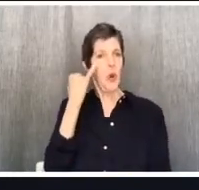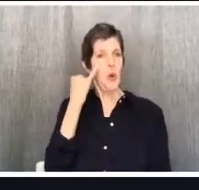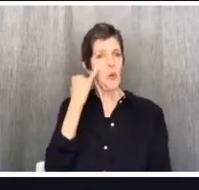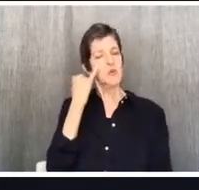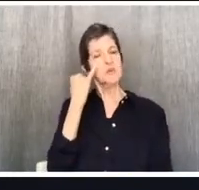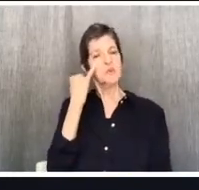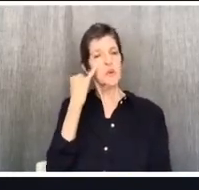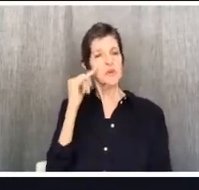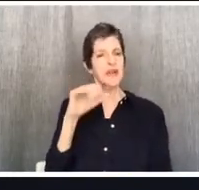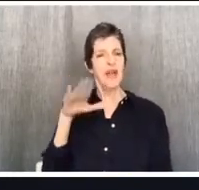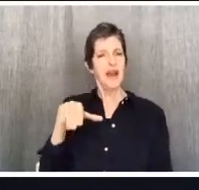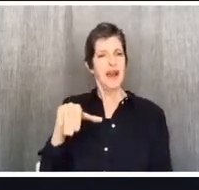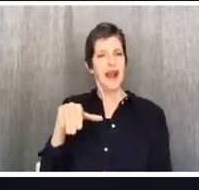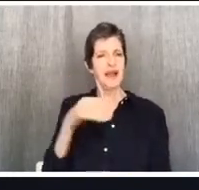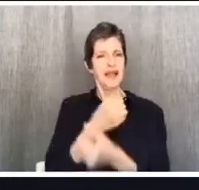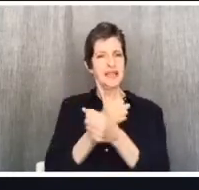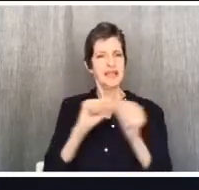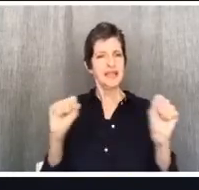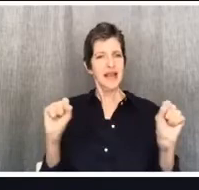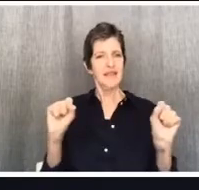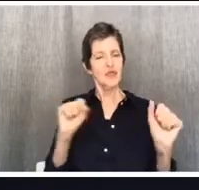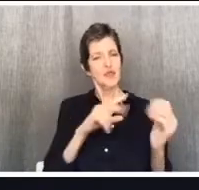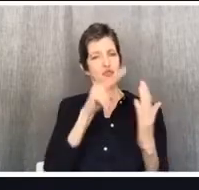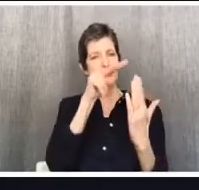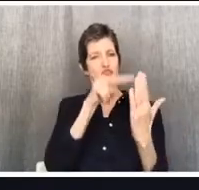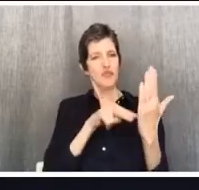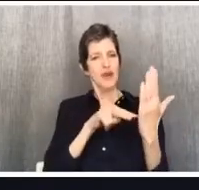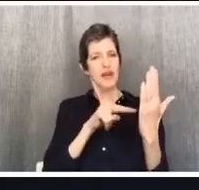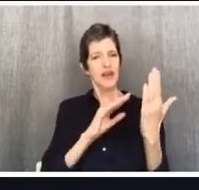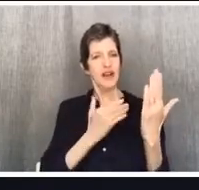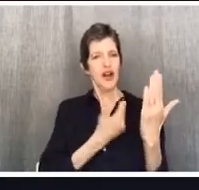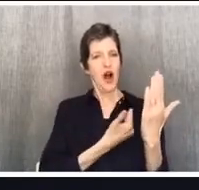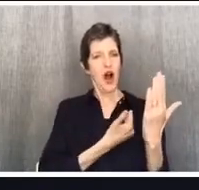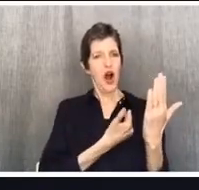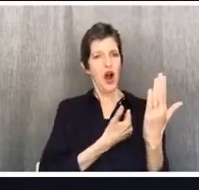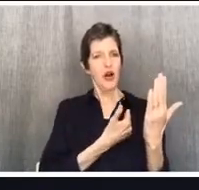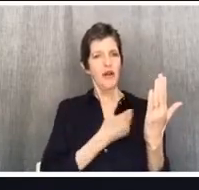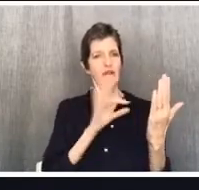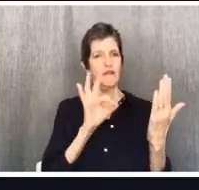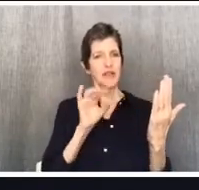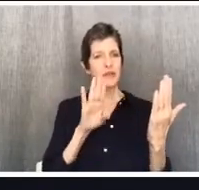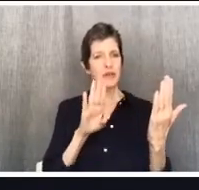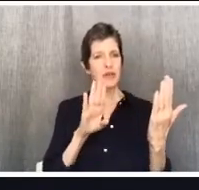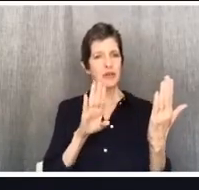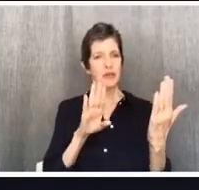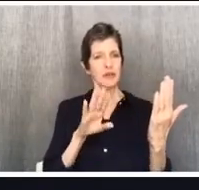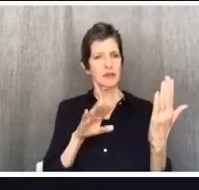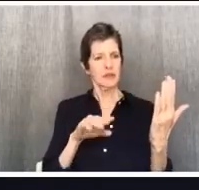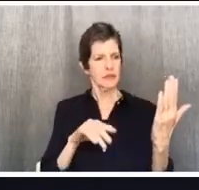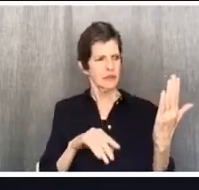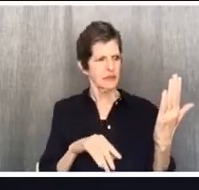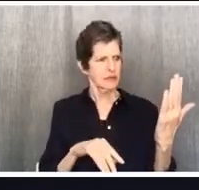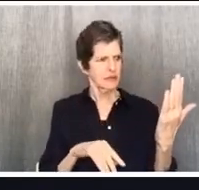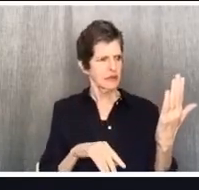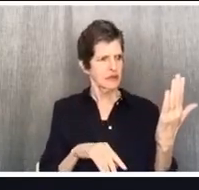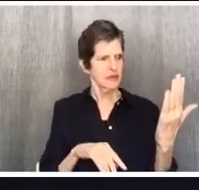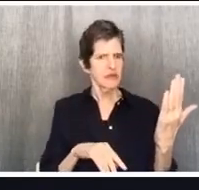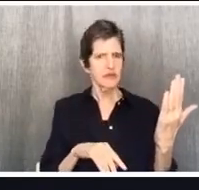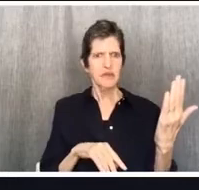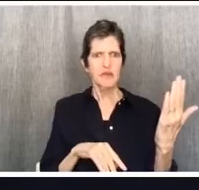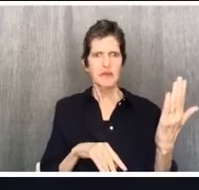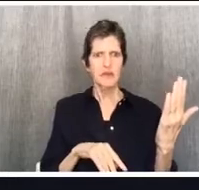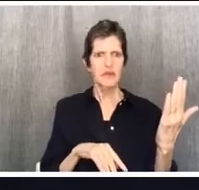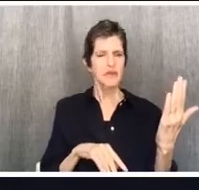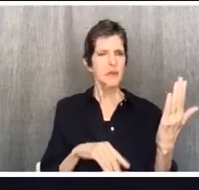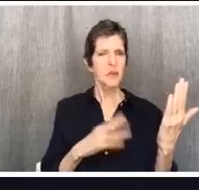but then had beautiful unity such that they could say, oh, these people, they loved each other. Not